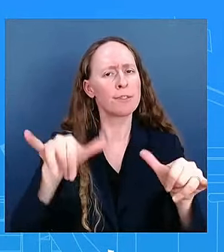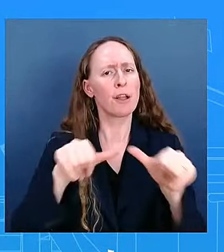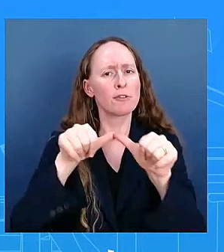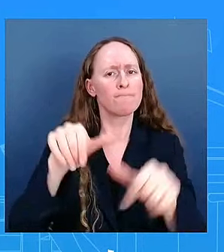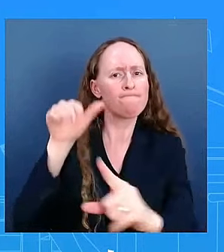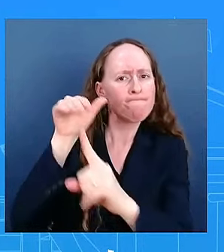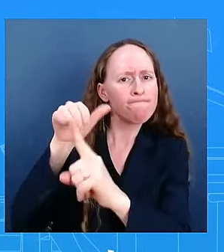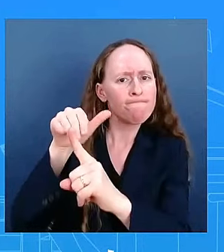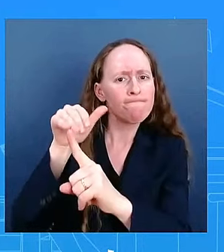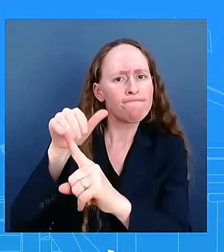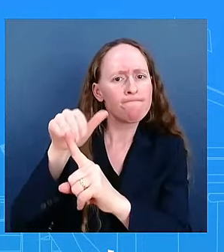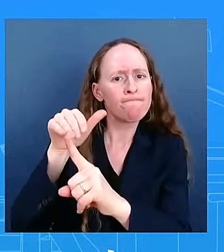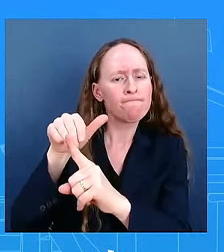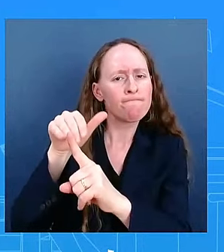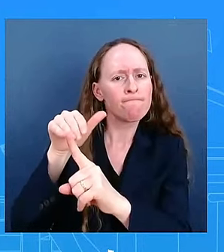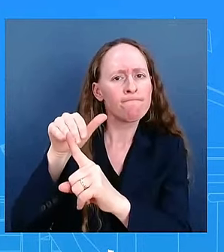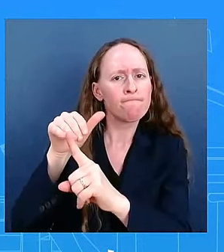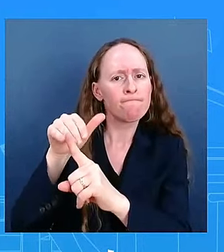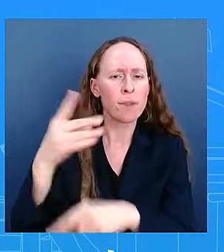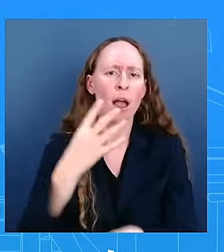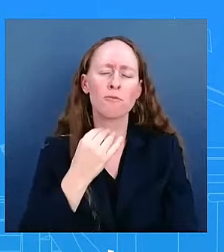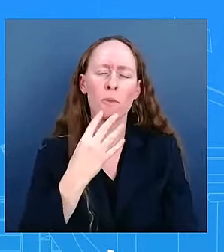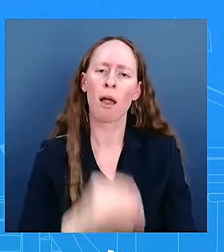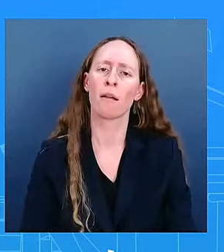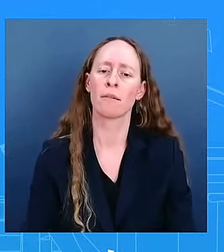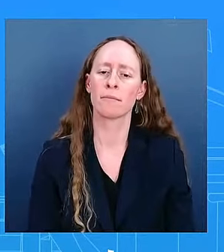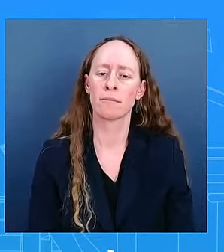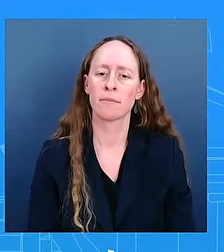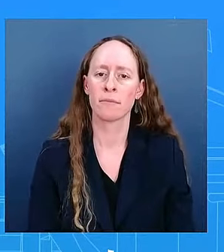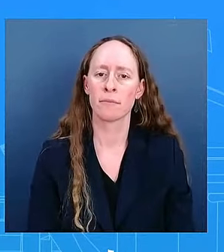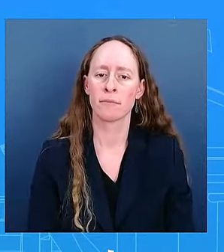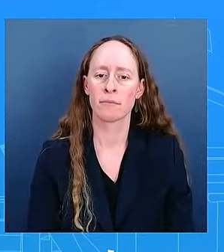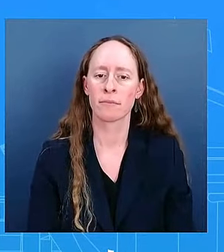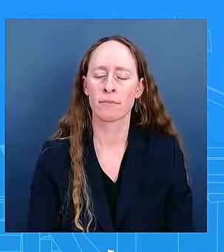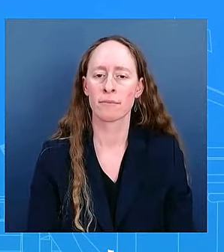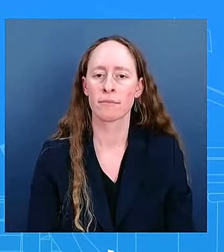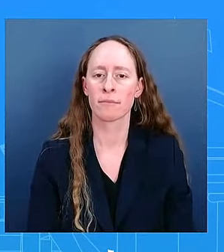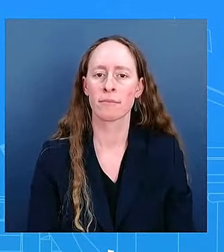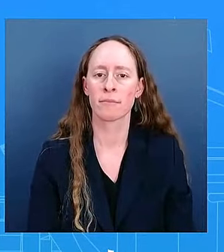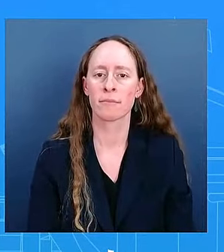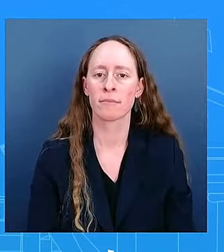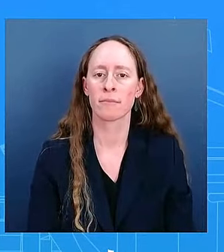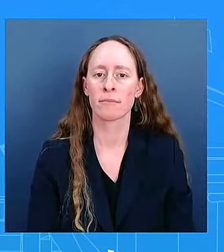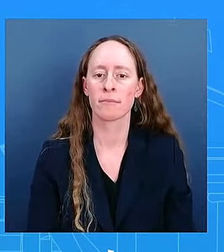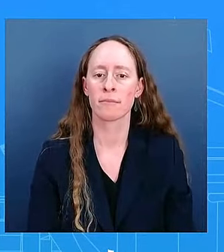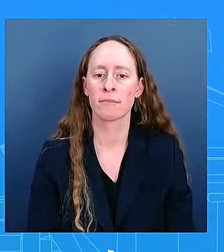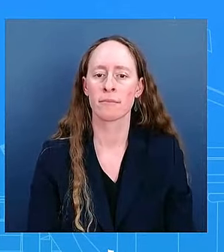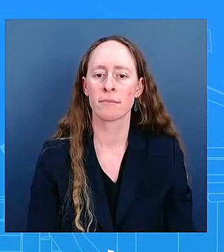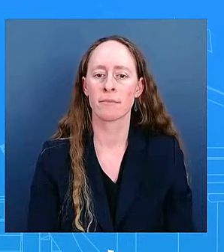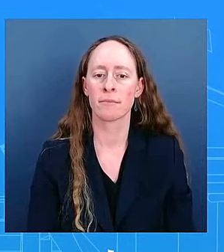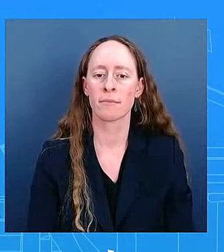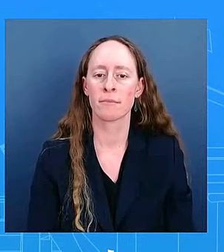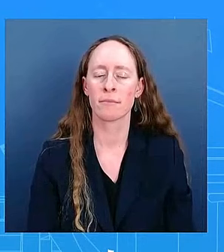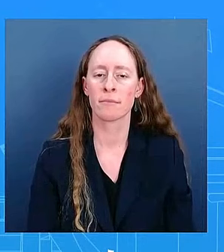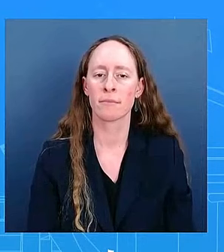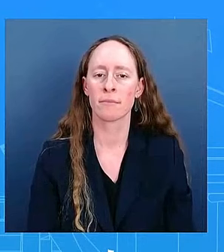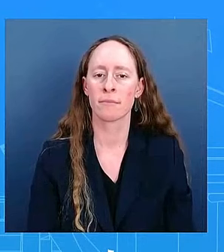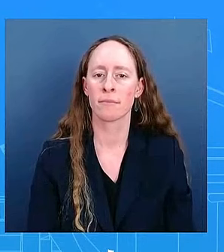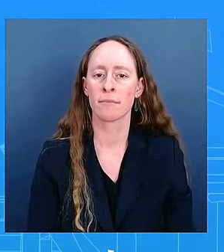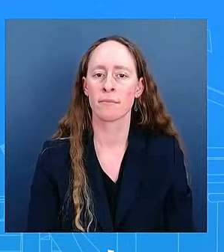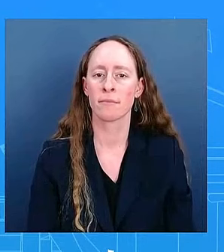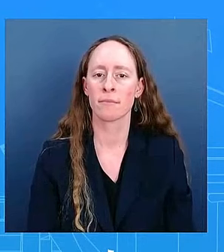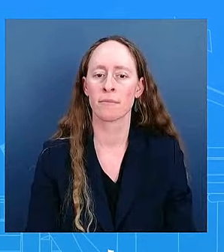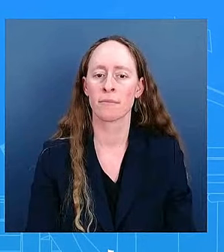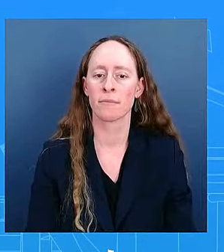the comments last night was the president aware in the moment as soon as he had made those comments that they could potentially be misconstrued and be